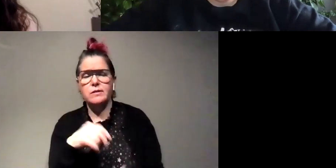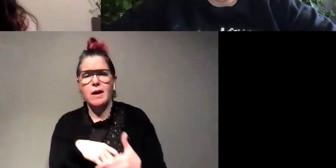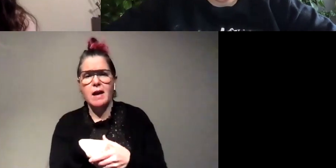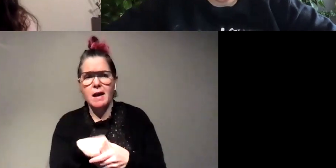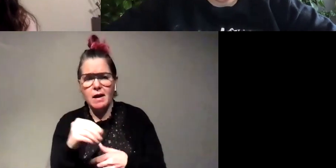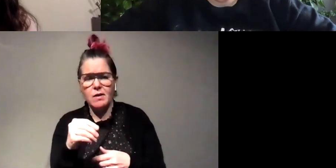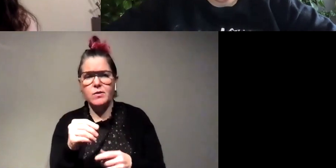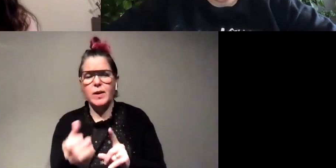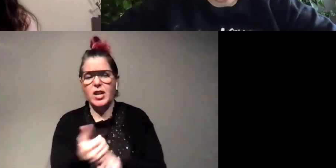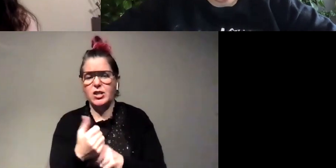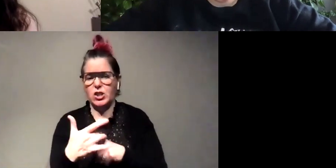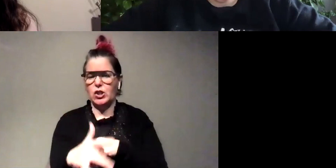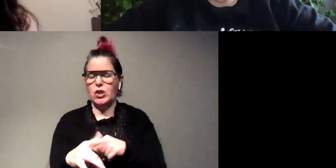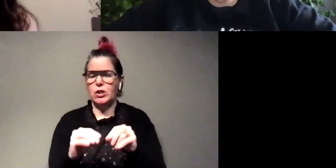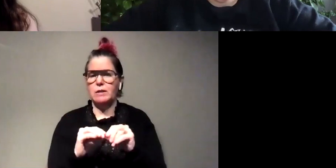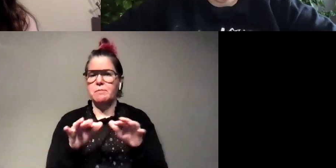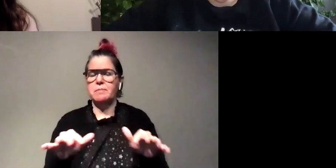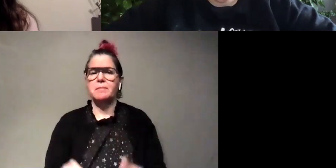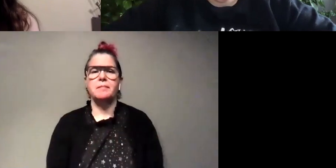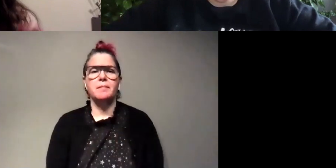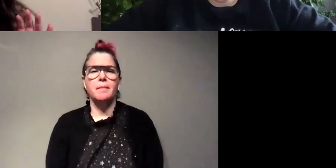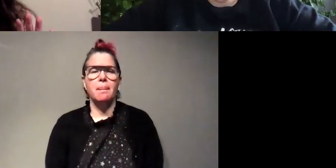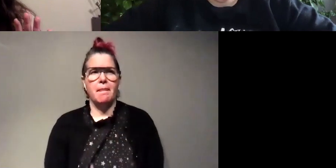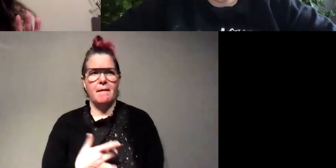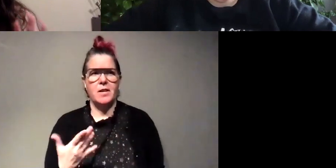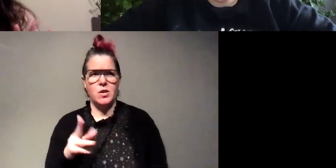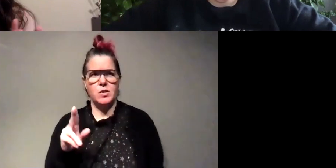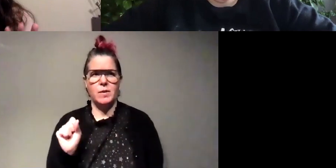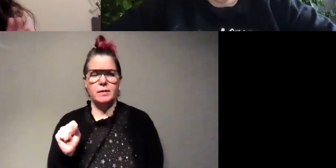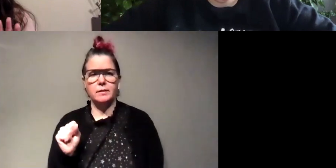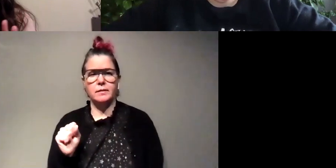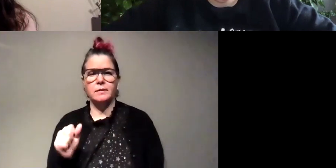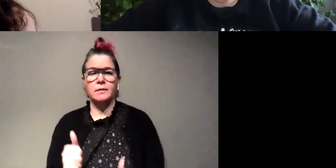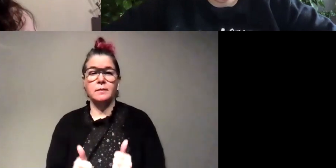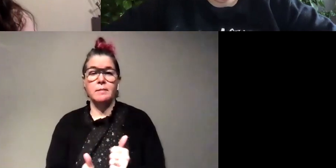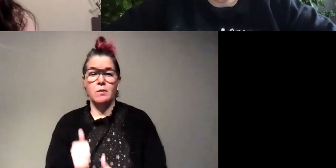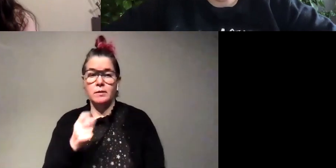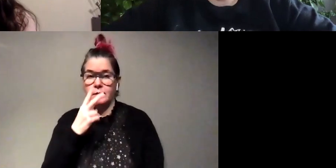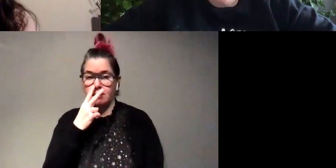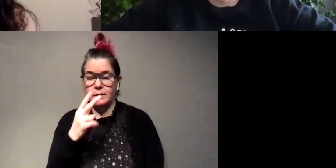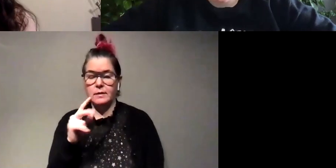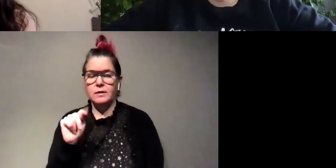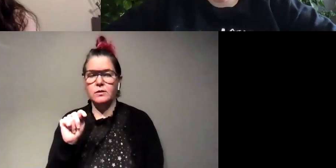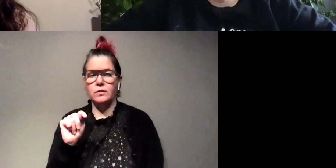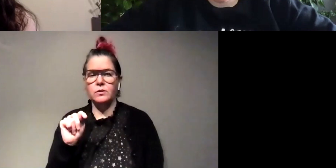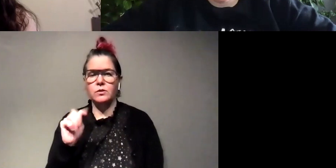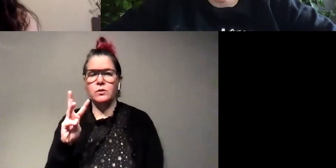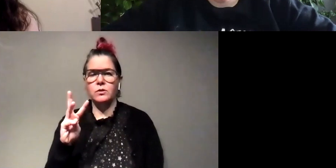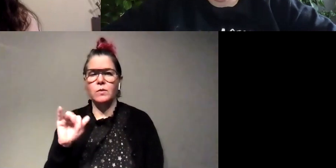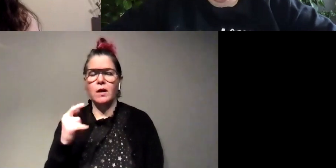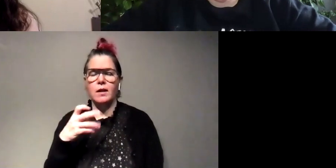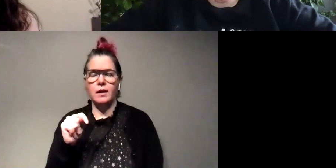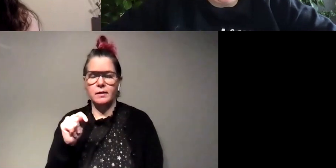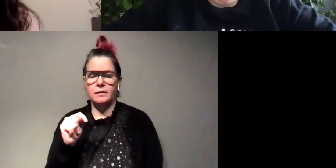that are early um i think i feel like here in the u.s there most of the ones we see are like the twilight ones you do get ones when it's dark